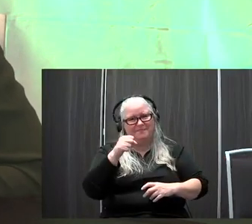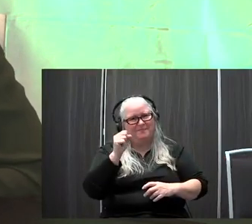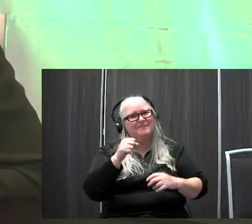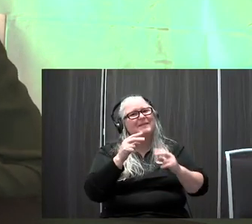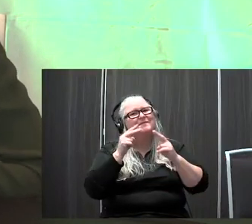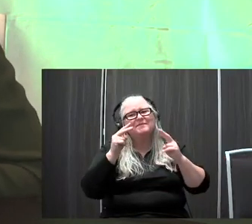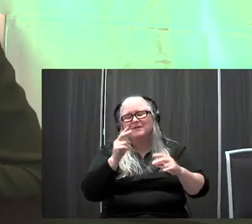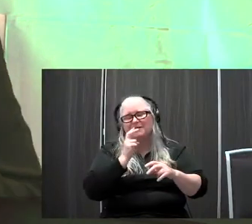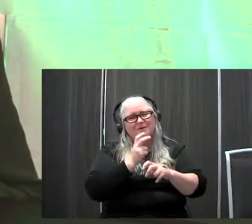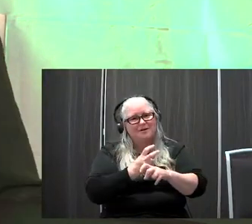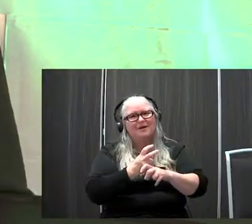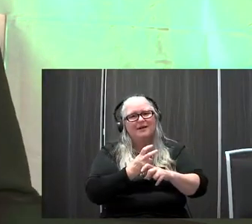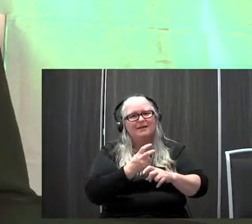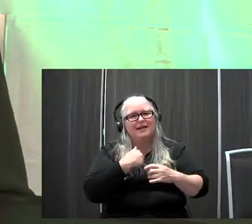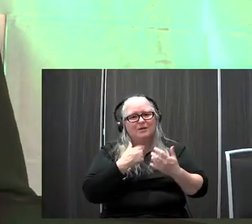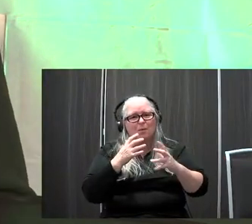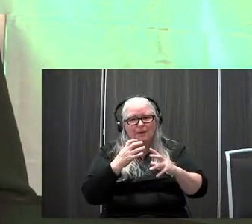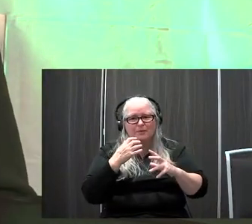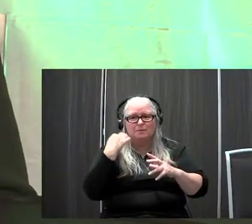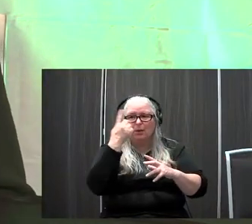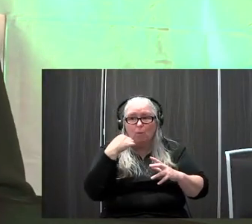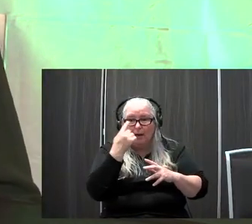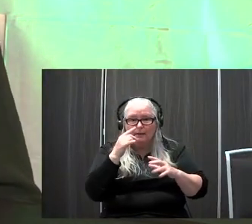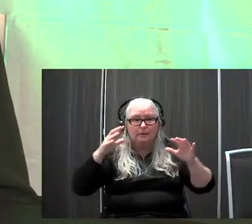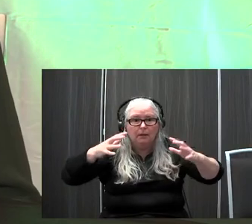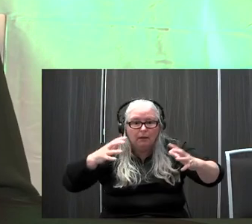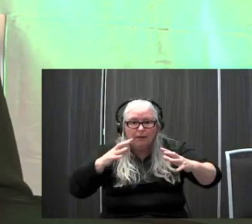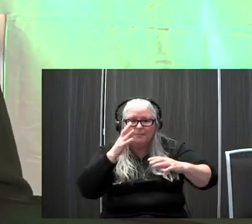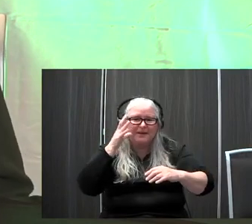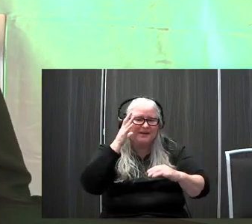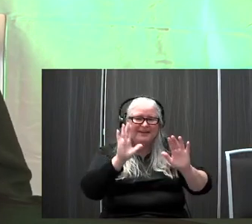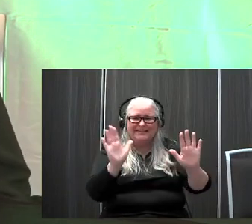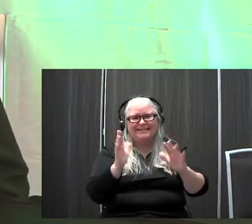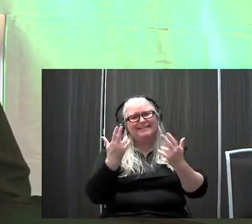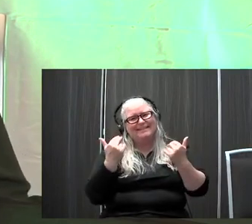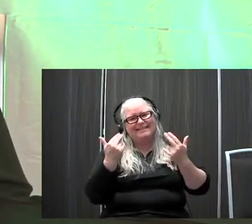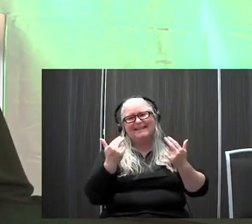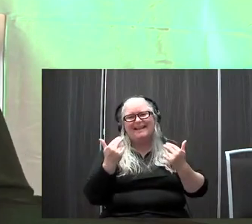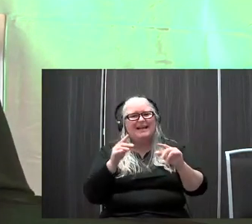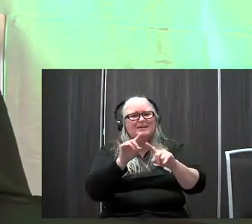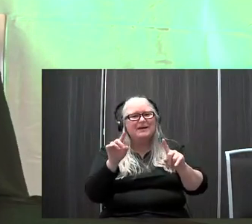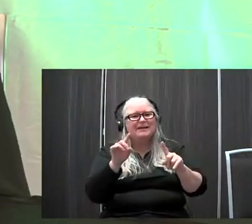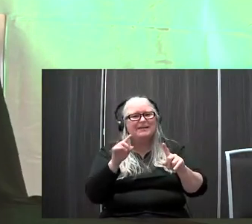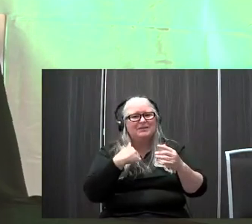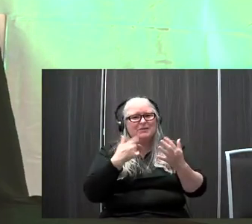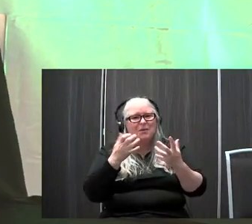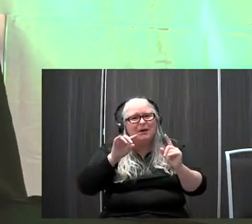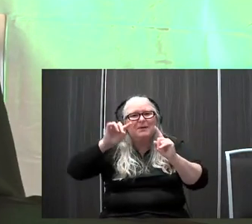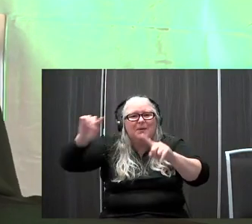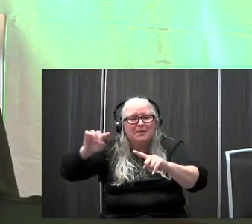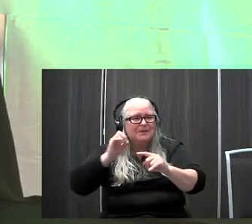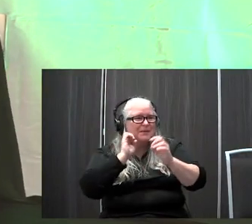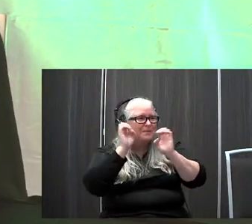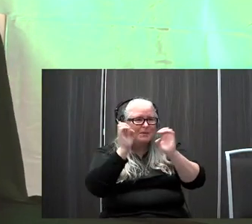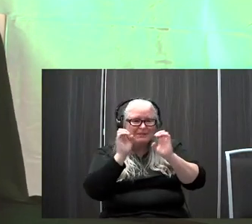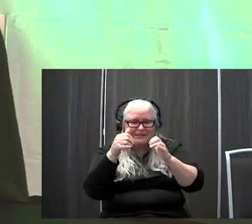like, cause you don't want to be like a crazy hovering parent all the time, but you also don't want to go to the emergency room every